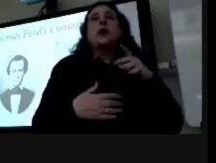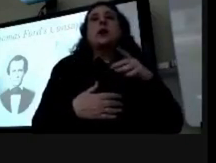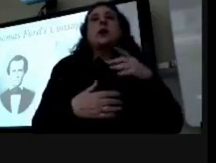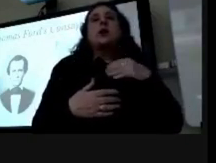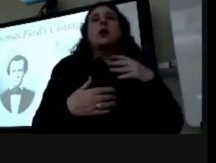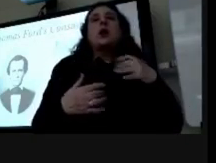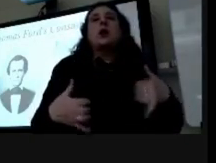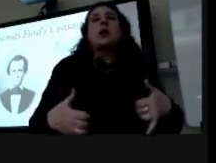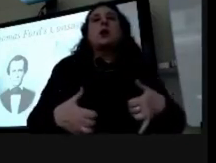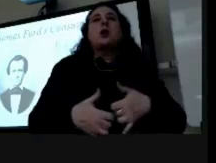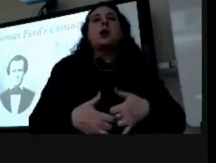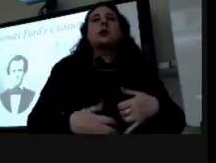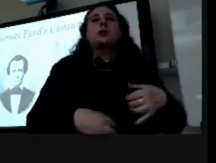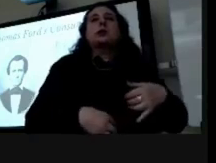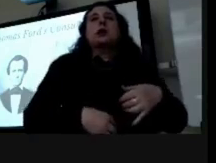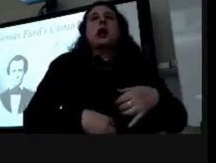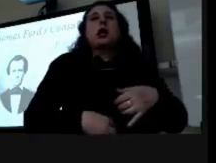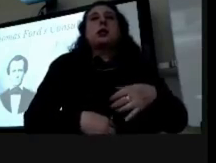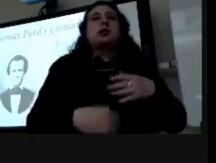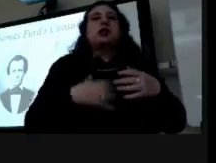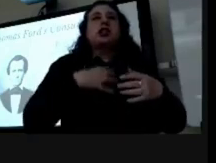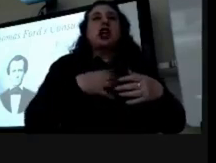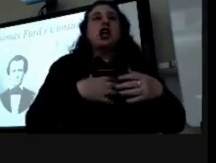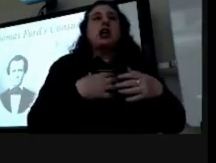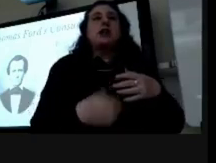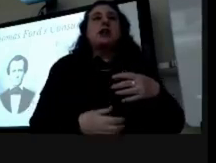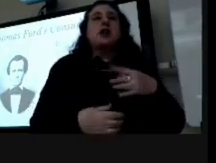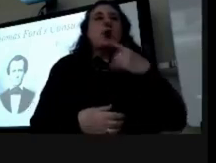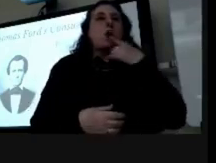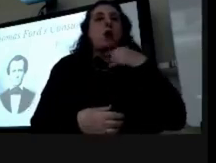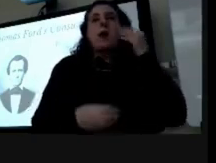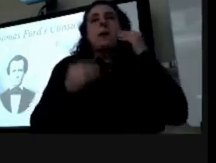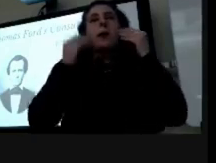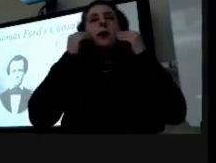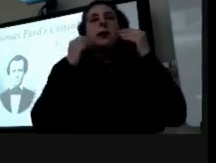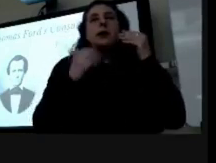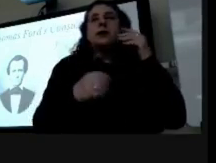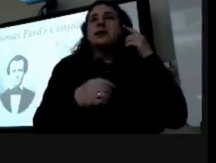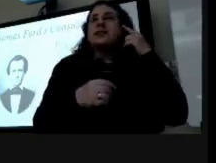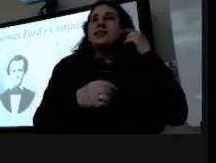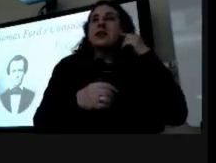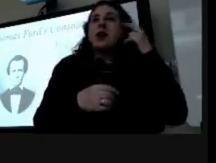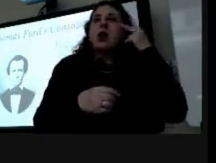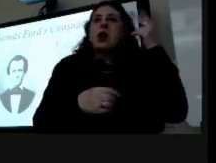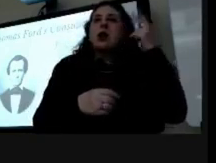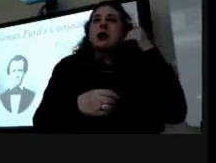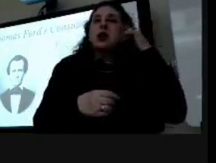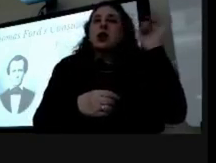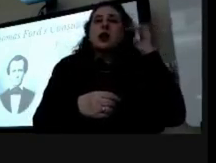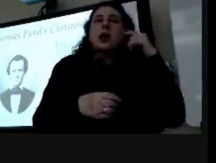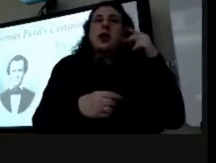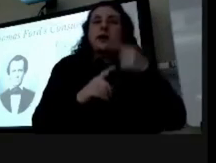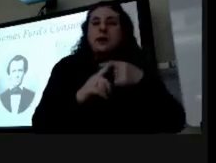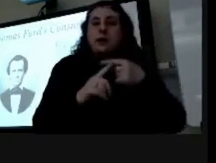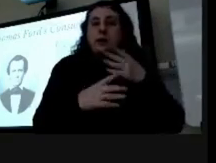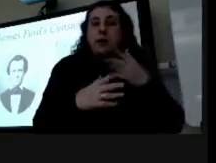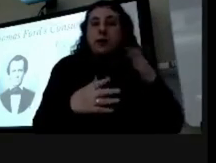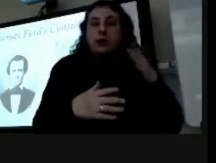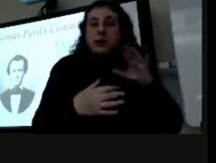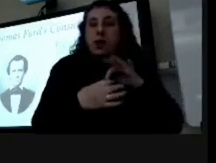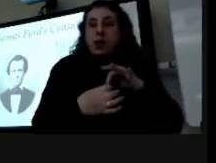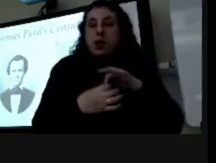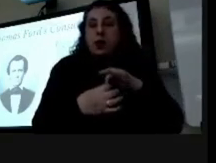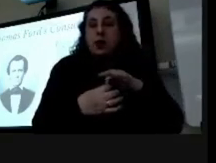the sunken in chest and red makeup would be applied to the cheeks to look like you had a fever and part of this played into